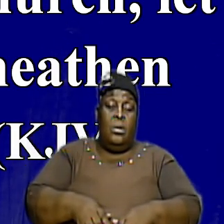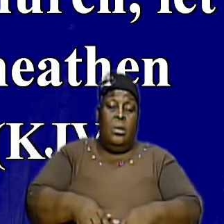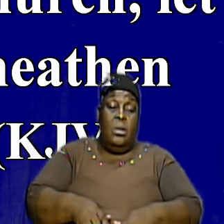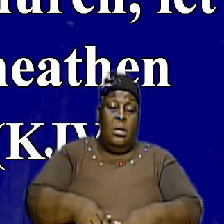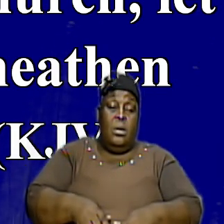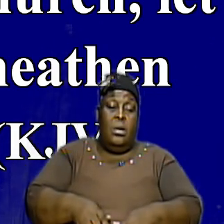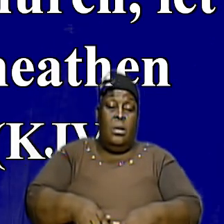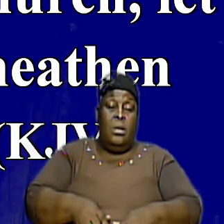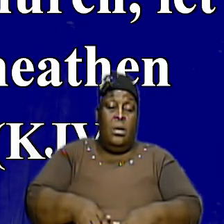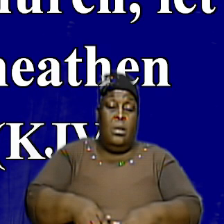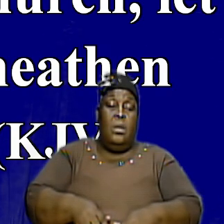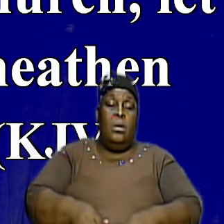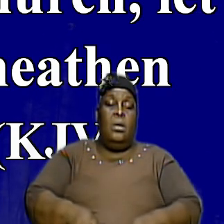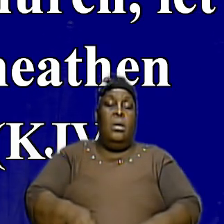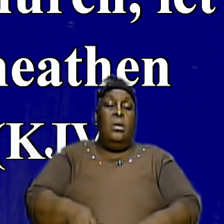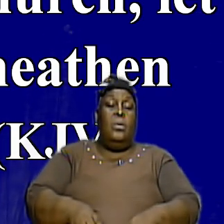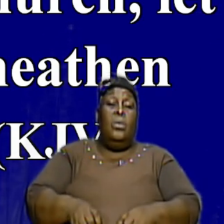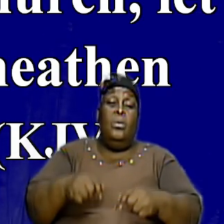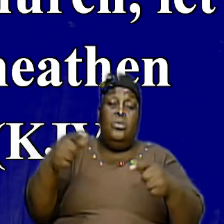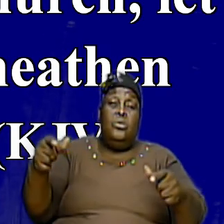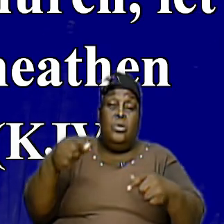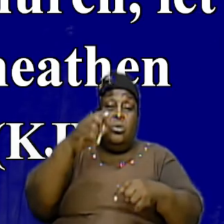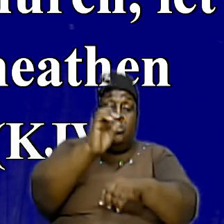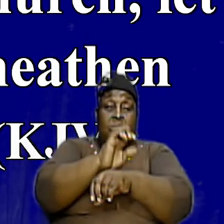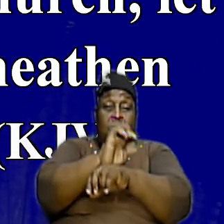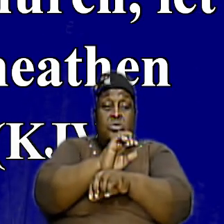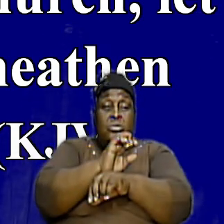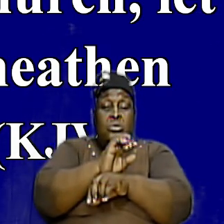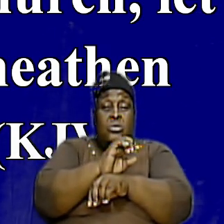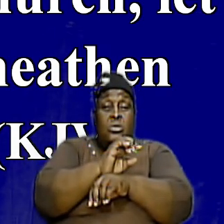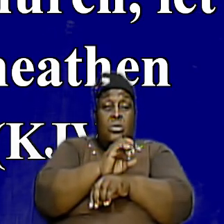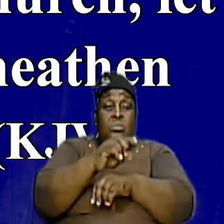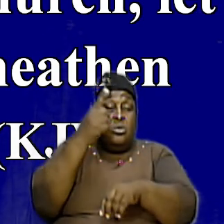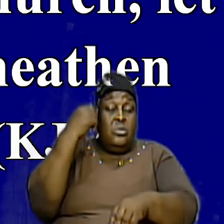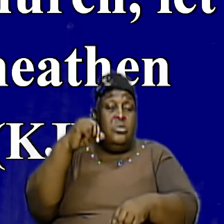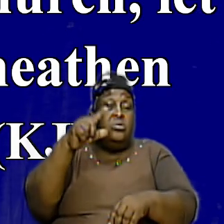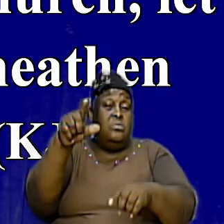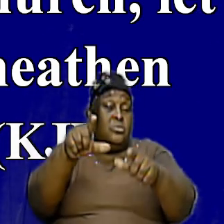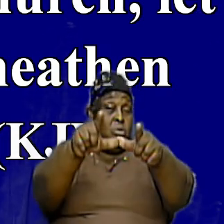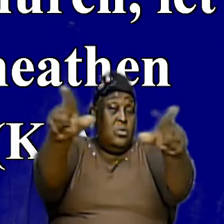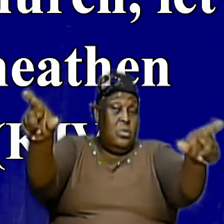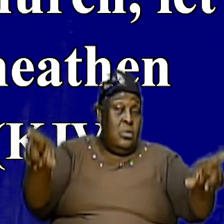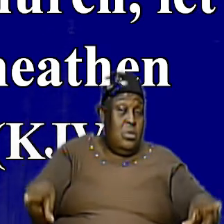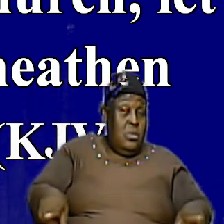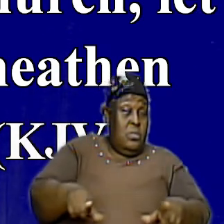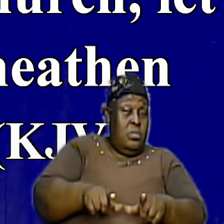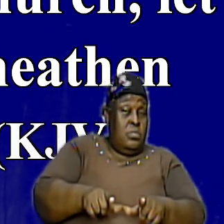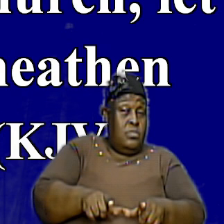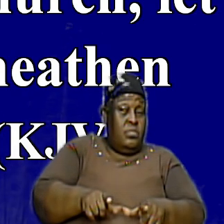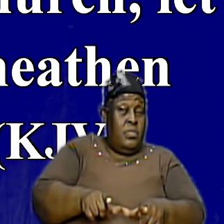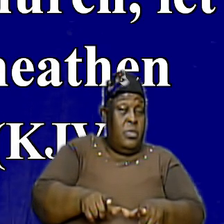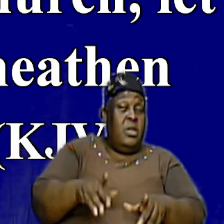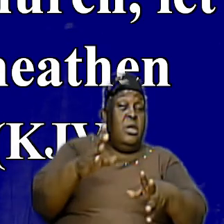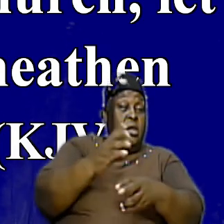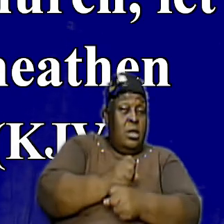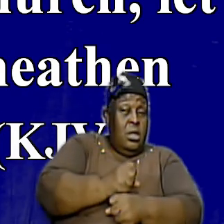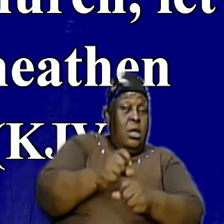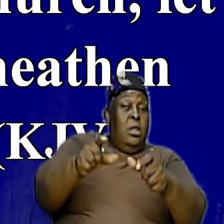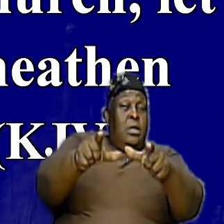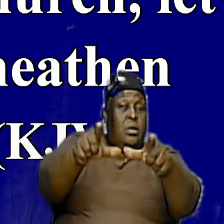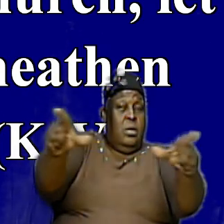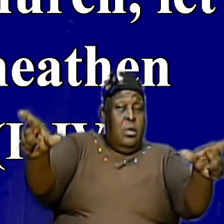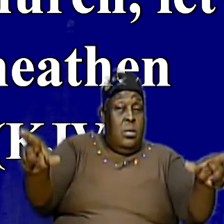Seriously When We Talk About Church Because We Are At A Location Take Your Local